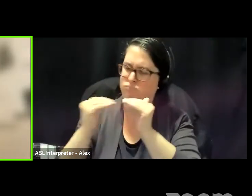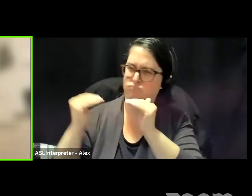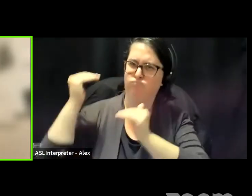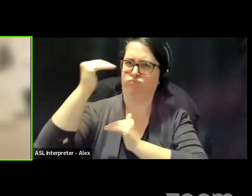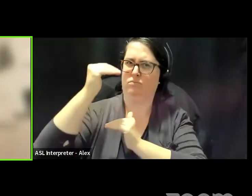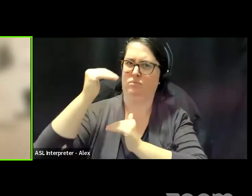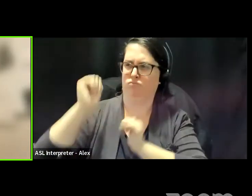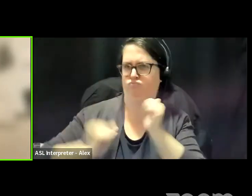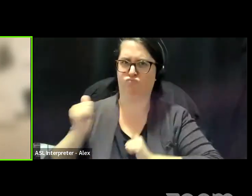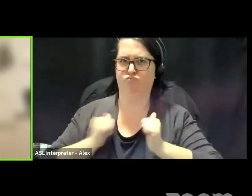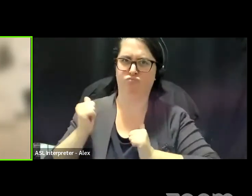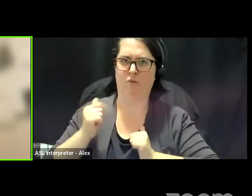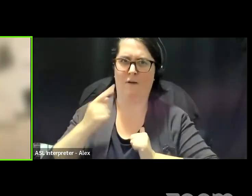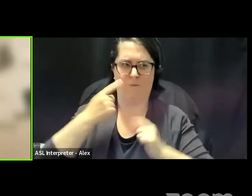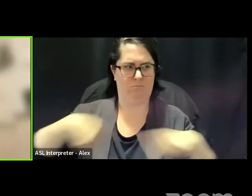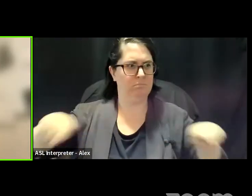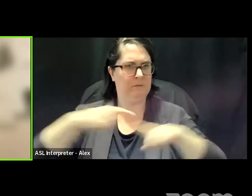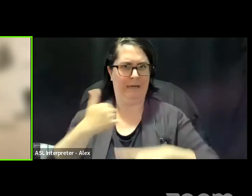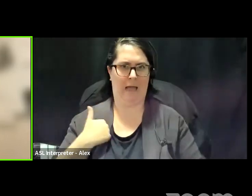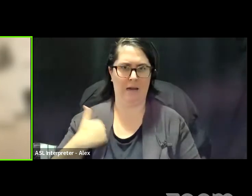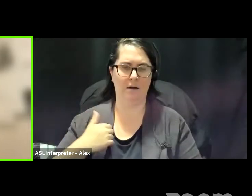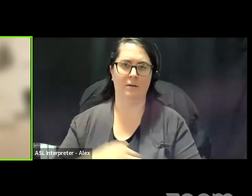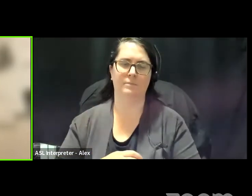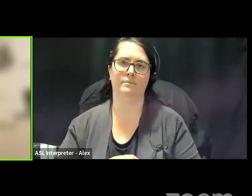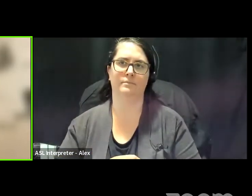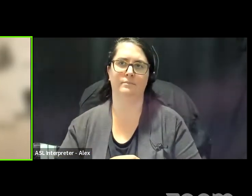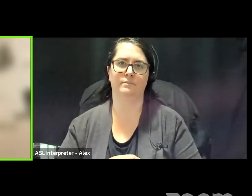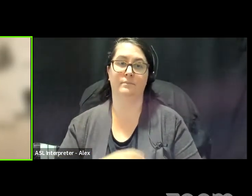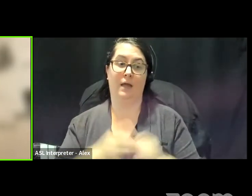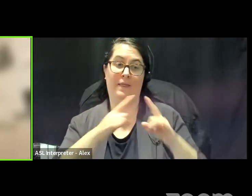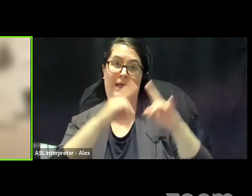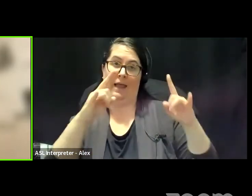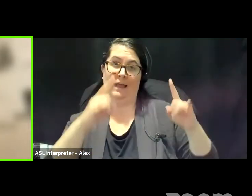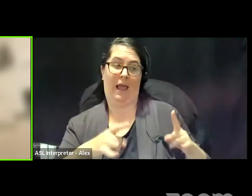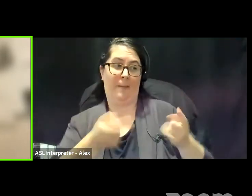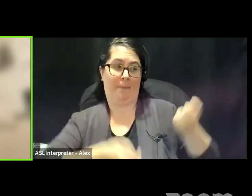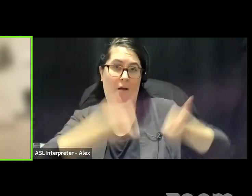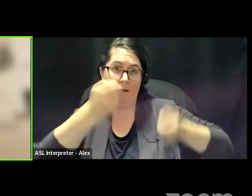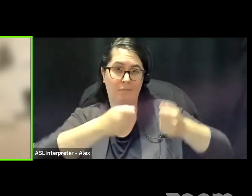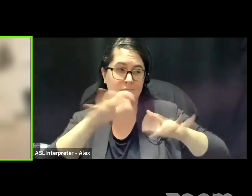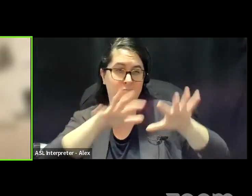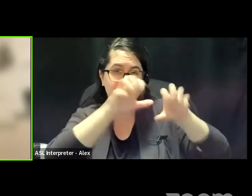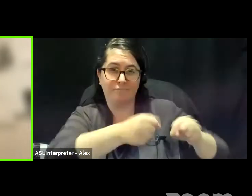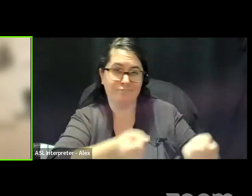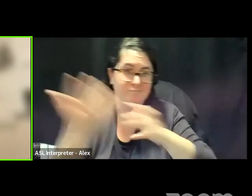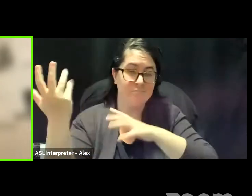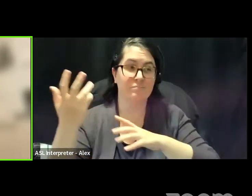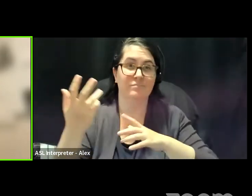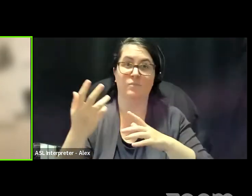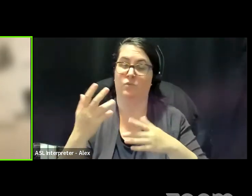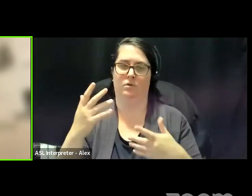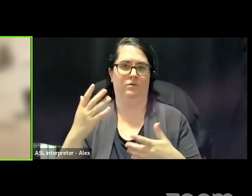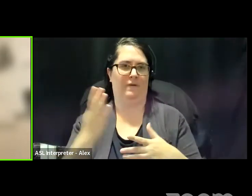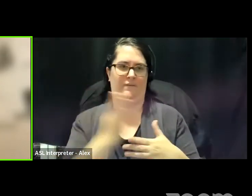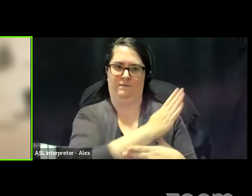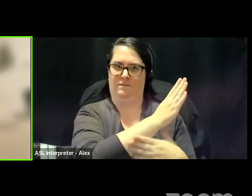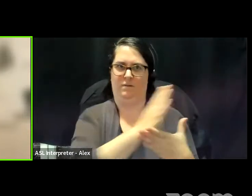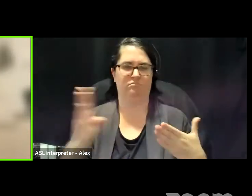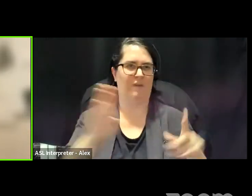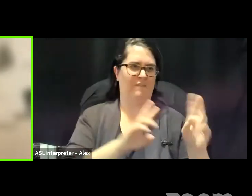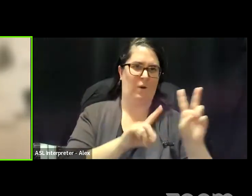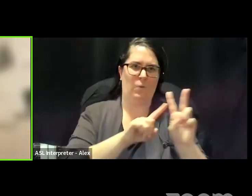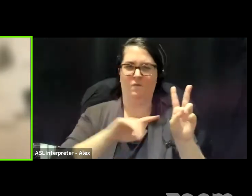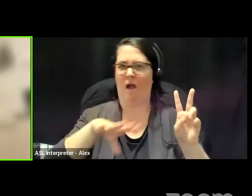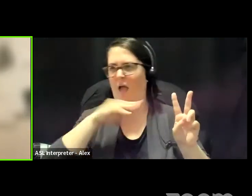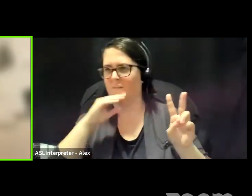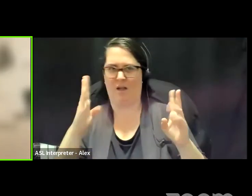police state violence in Canada. Encampment clearances were orchestrated from coast to coast from Vancouver to Halifax